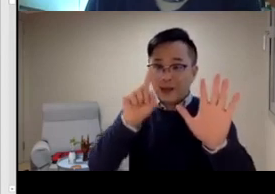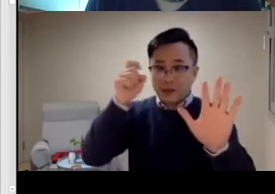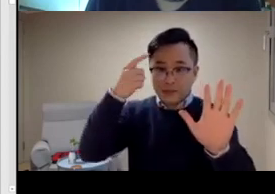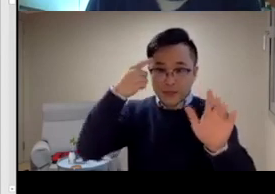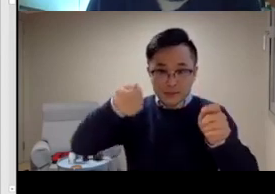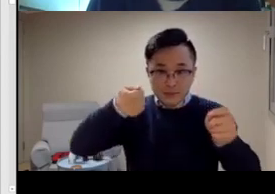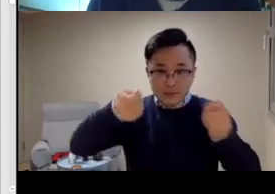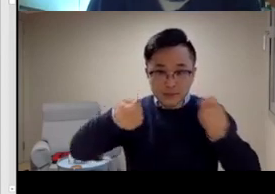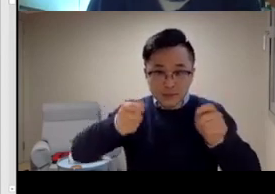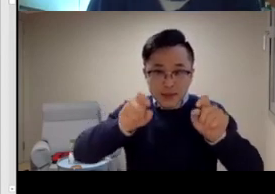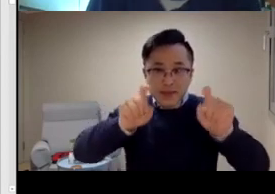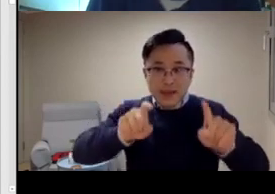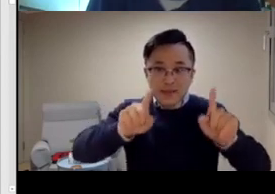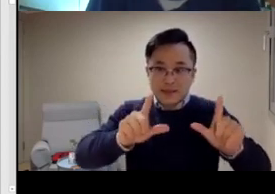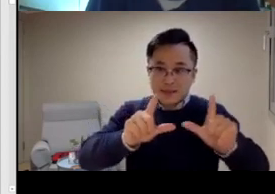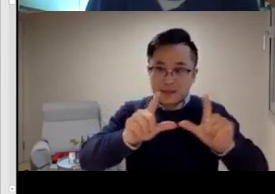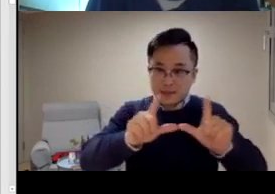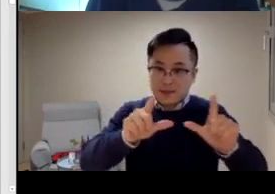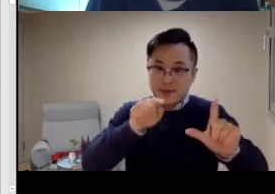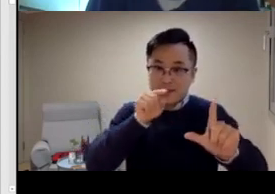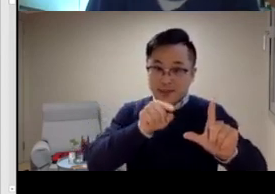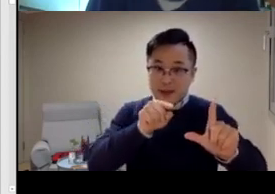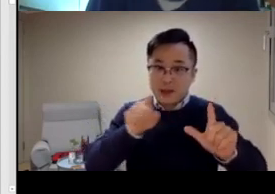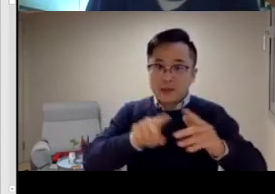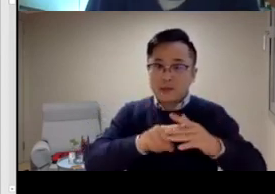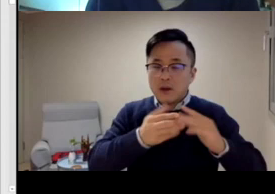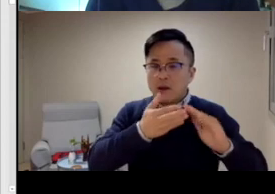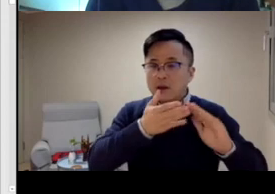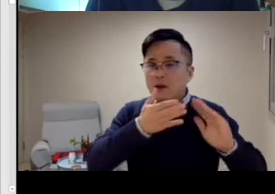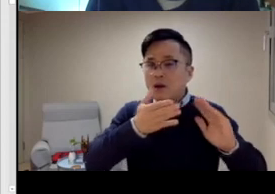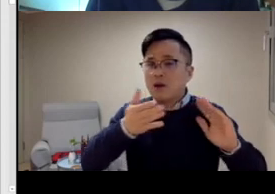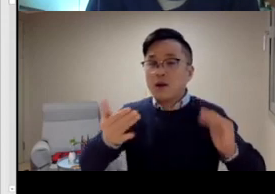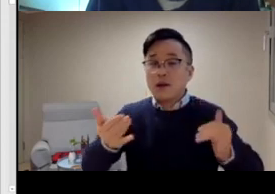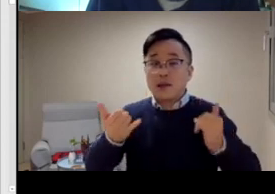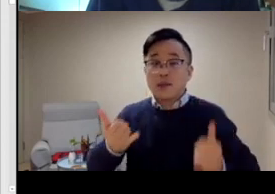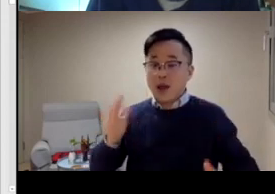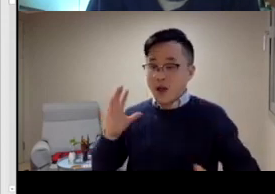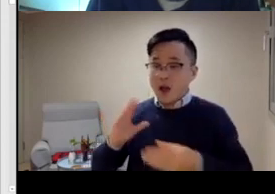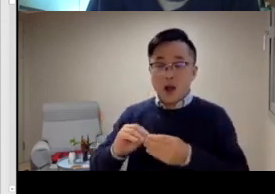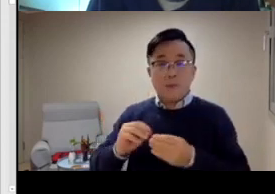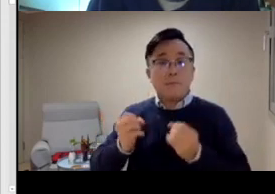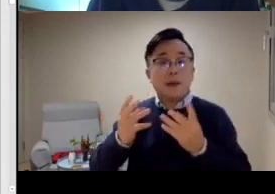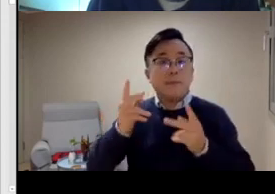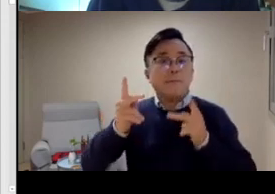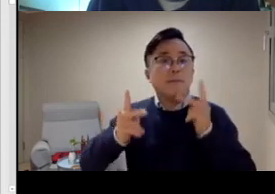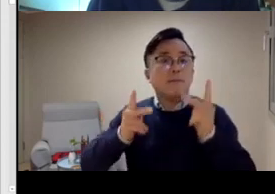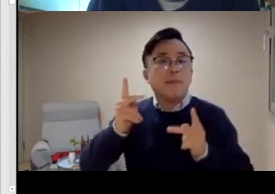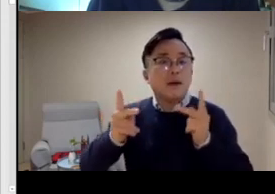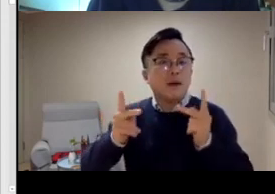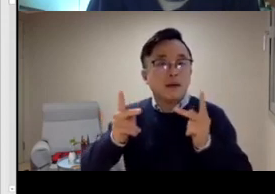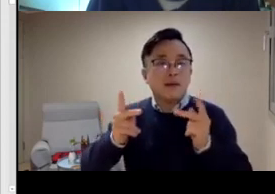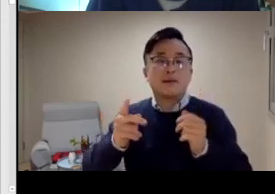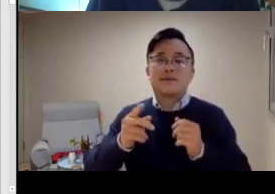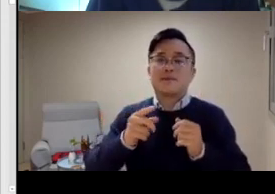to you a little bit about the background. From 2006, we had the National Certification of Interpreters. There